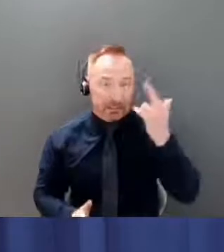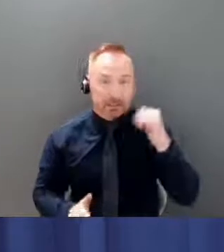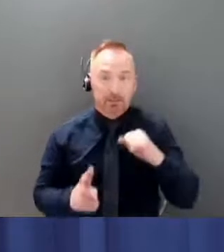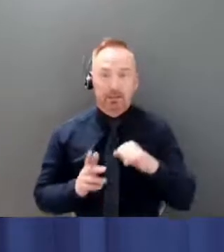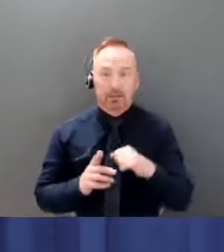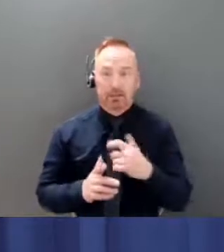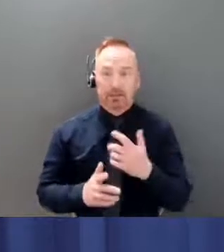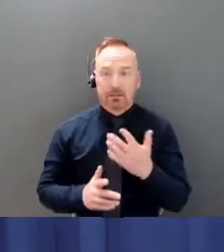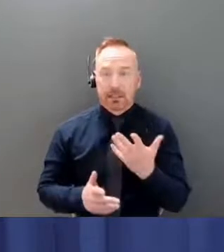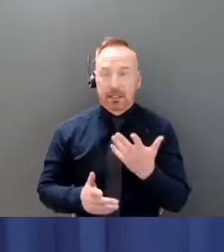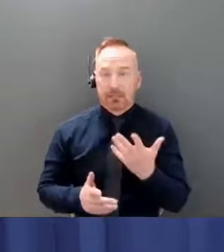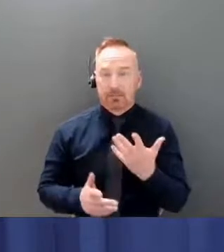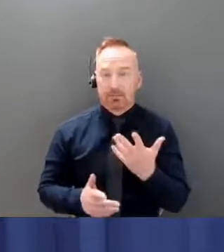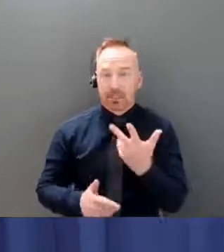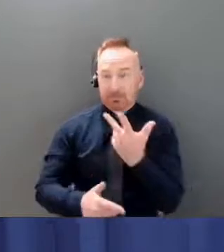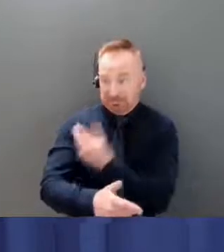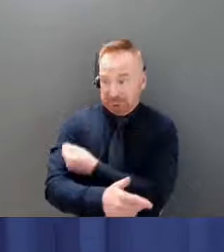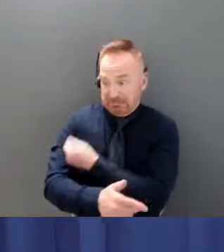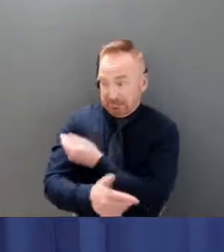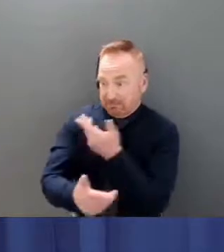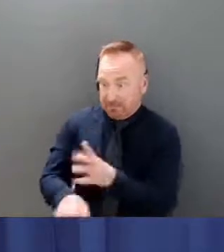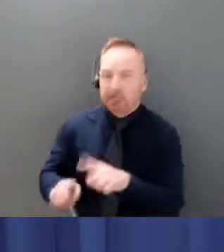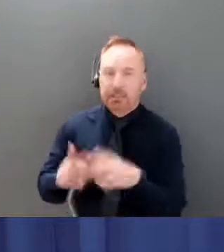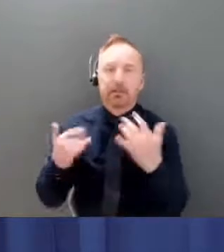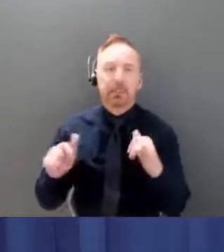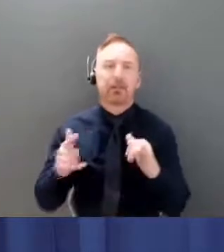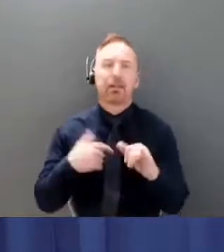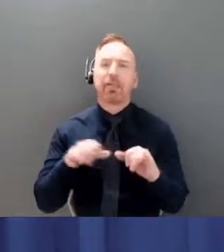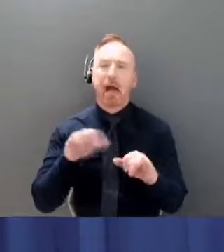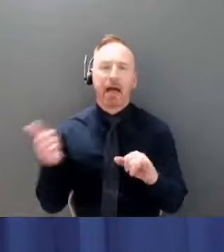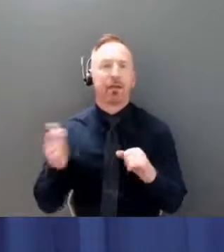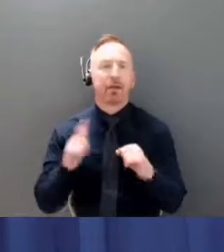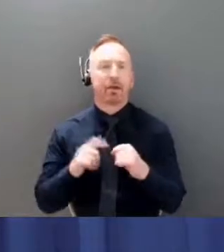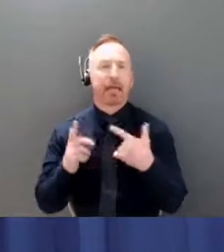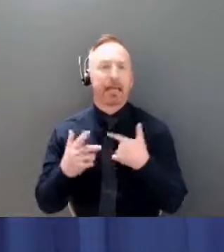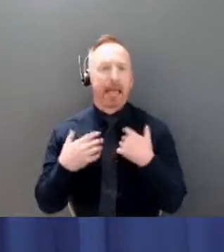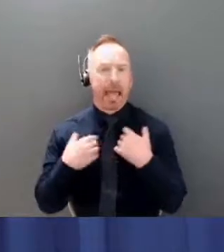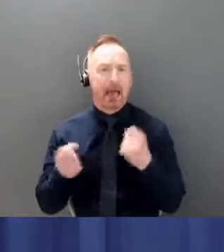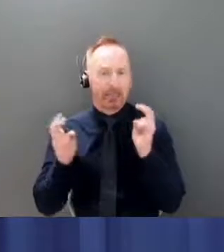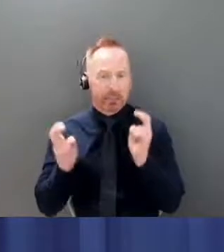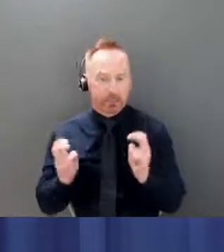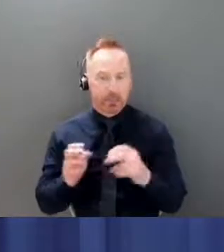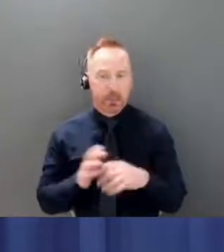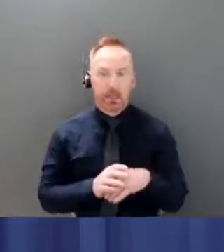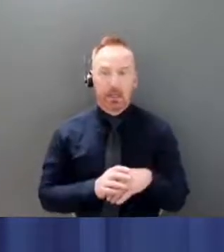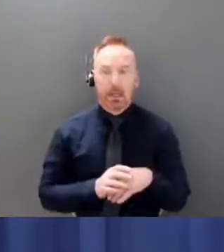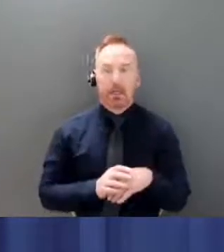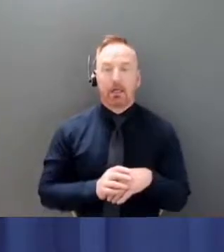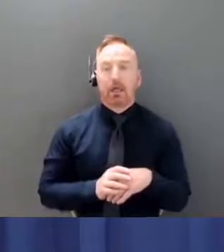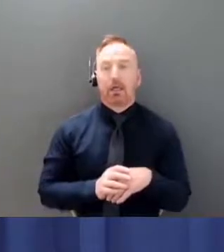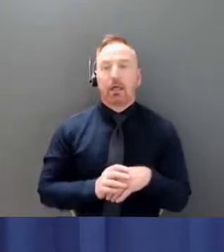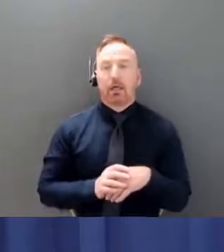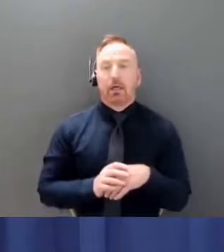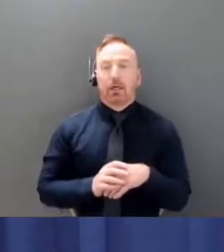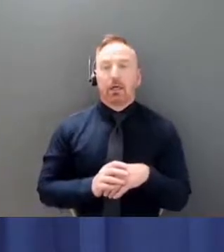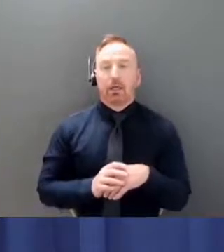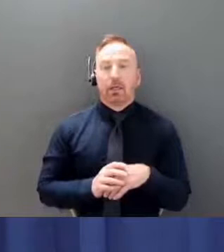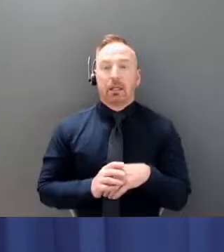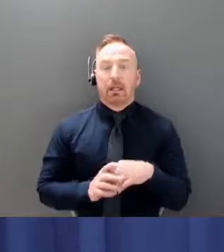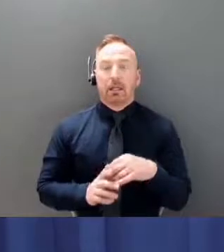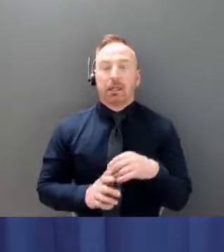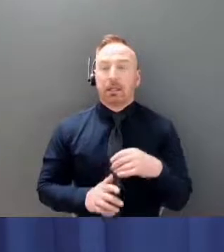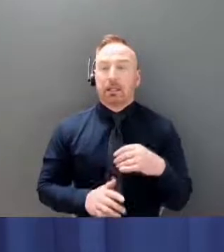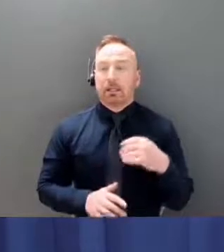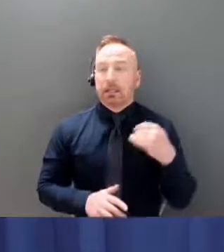while being fully vaccinated. And I think people don't have to self-isolate on these conditions if they're not otherwise contacts.